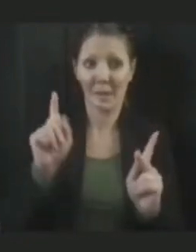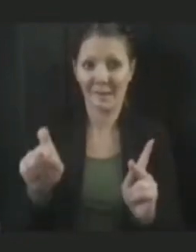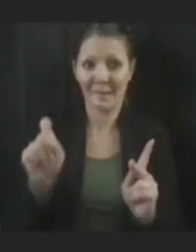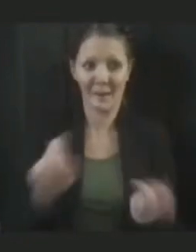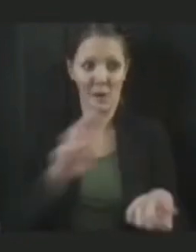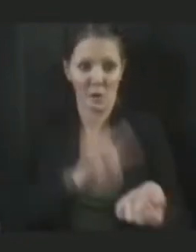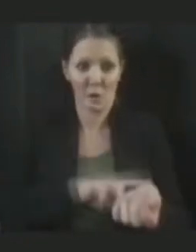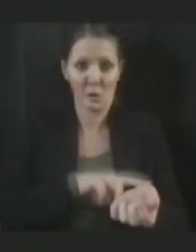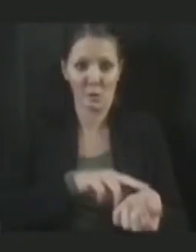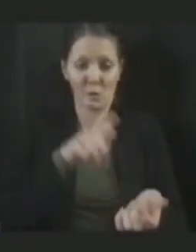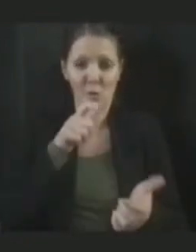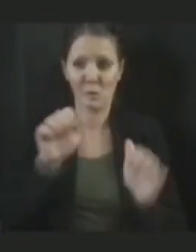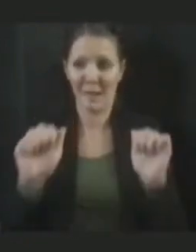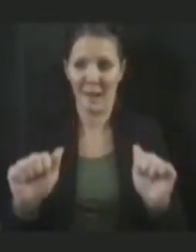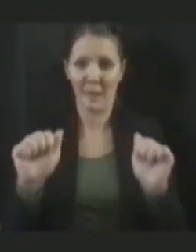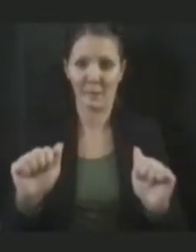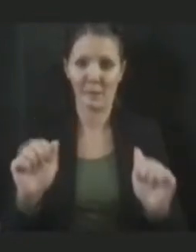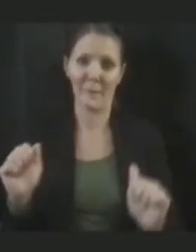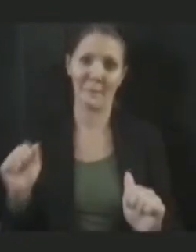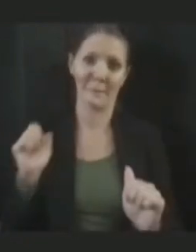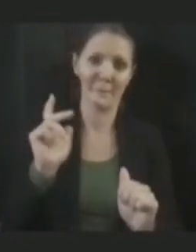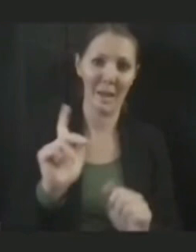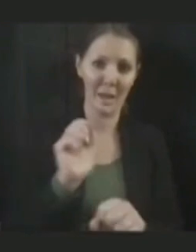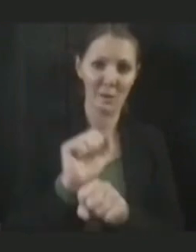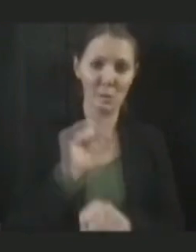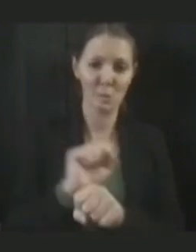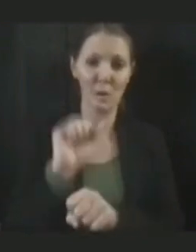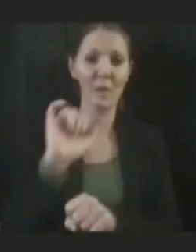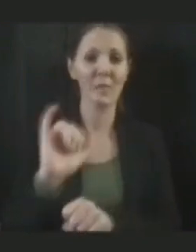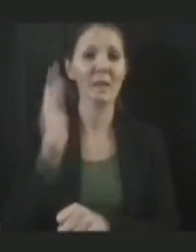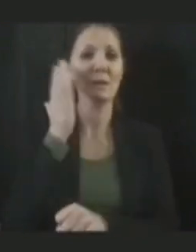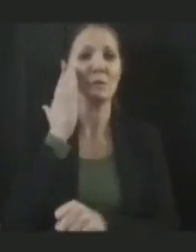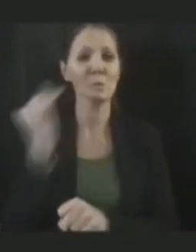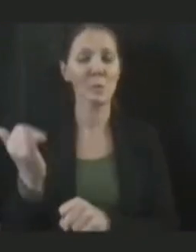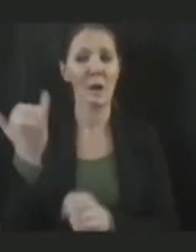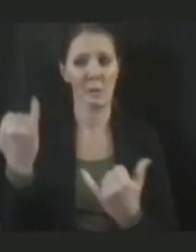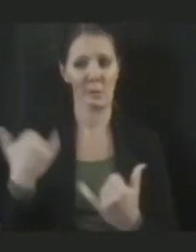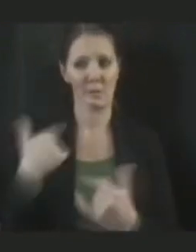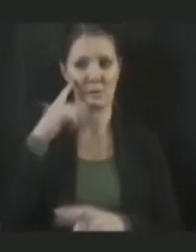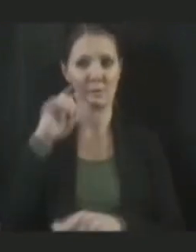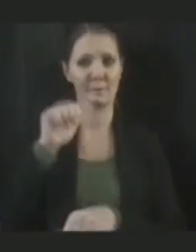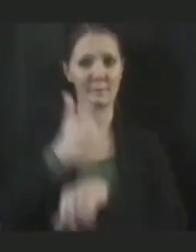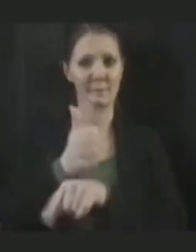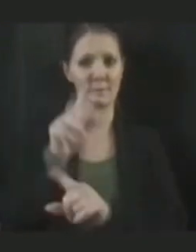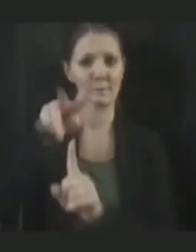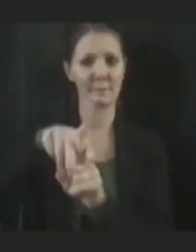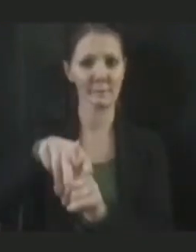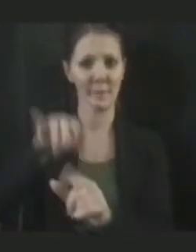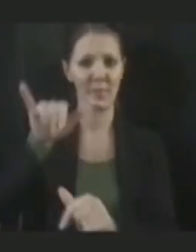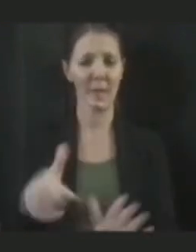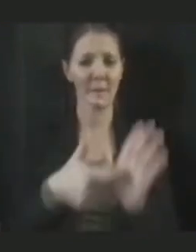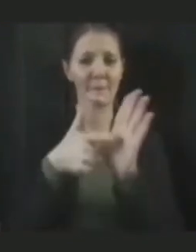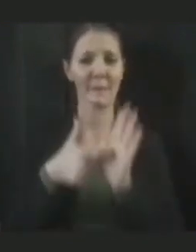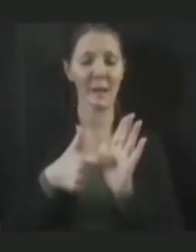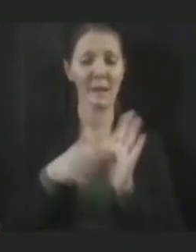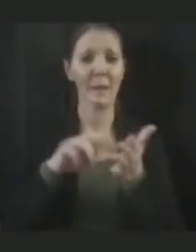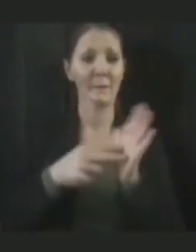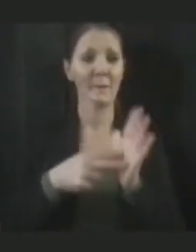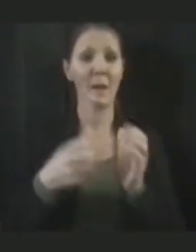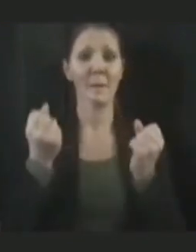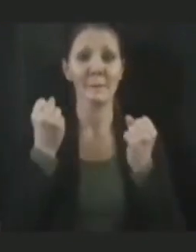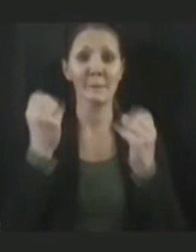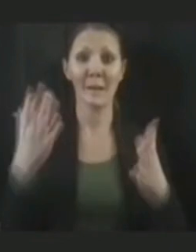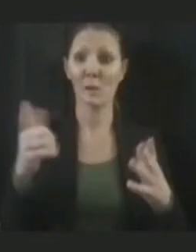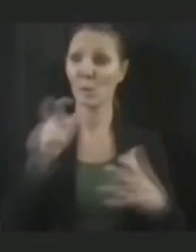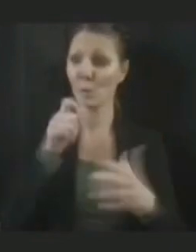be back on the battlefield. And that's one of the reasons we're putting in place this mandate. So the hundreds of ones that are now in